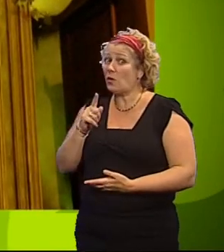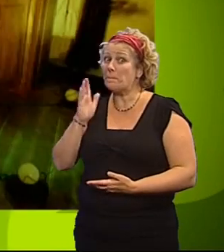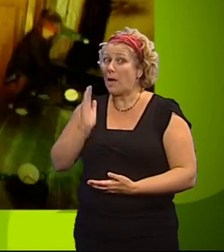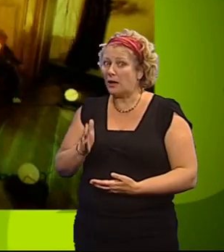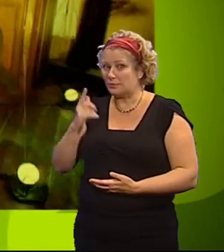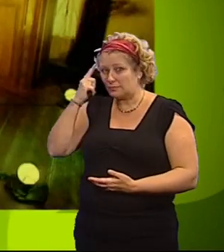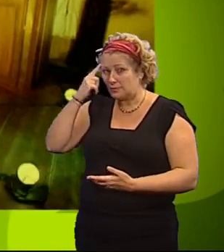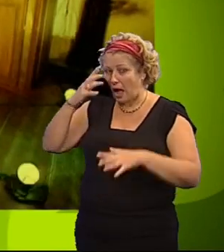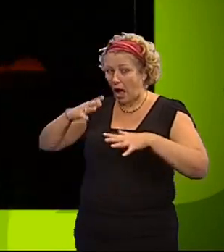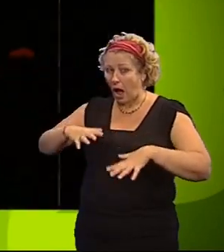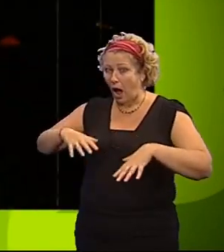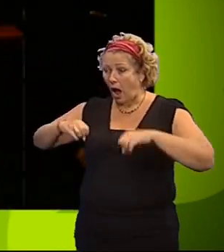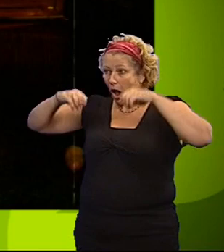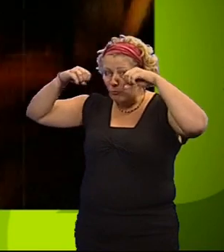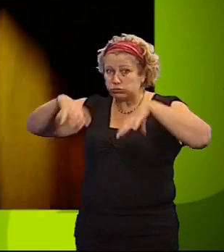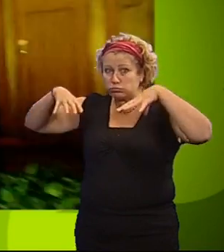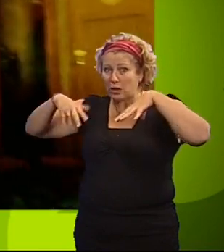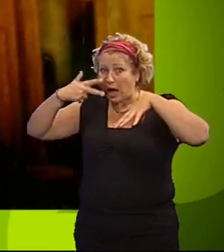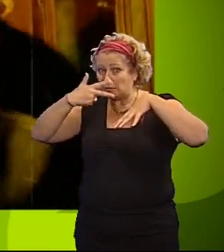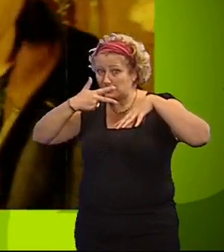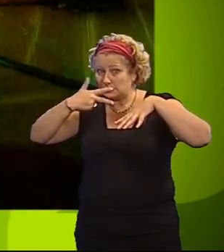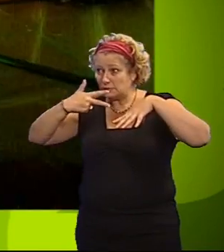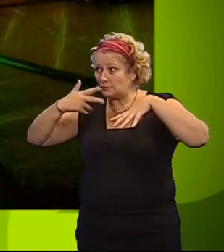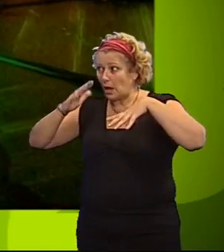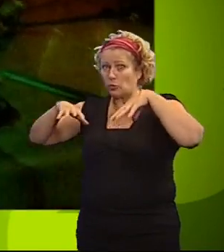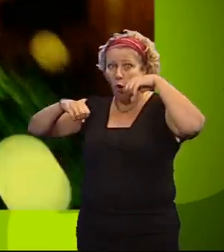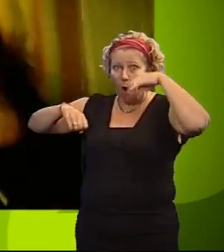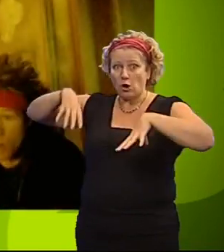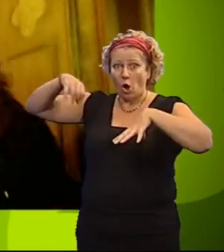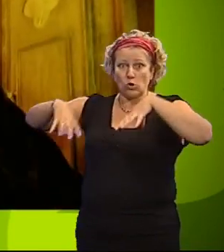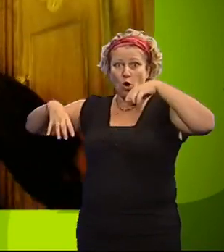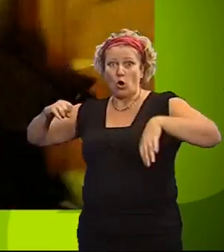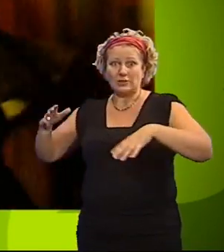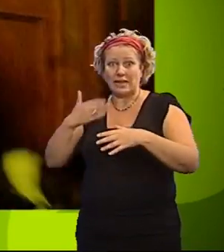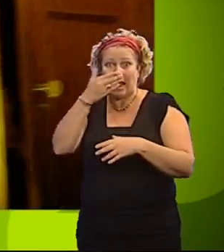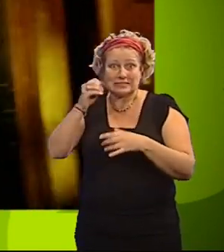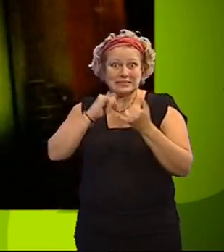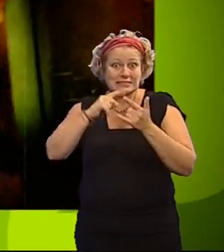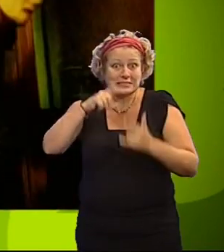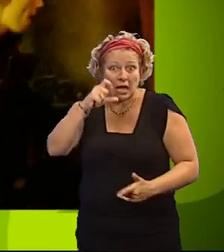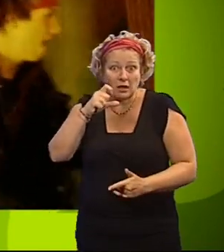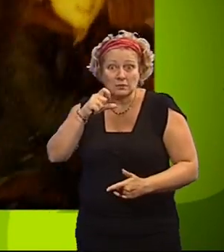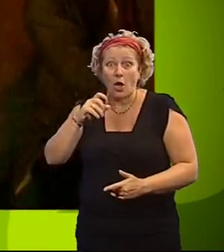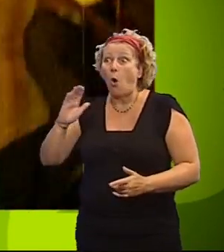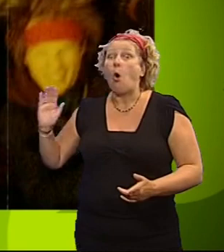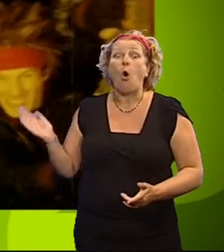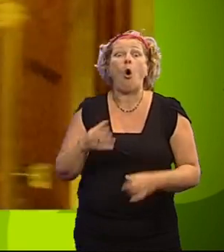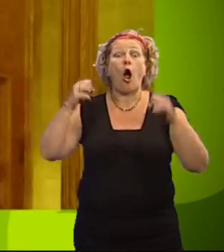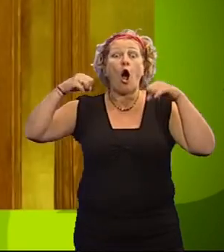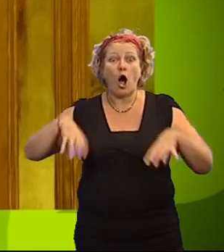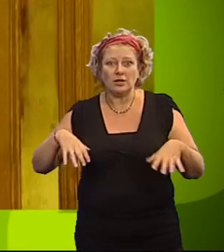eight lights turned on at the end of 90 seconds. Once the lights are on, they must hide in their wardrobes.